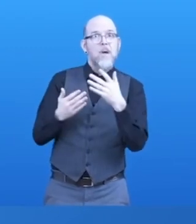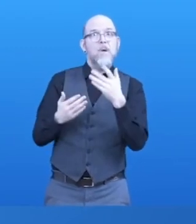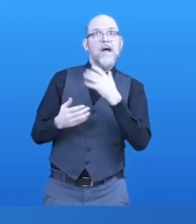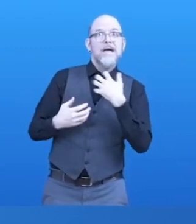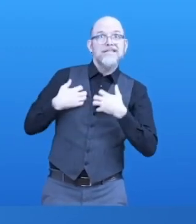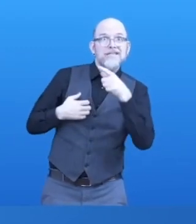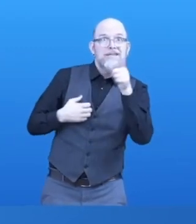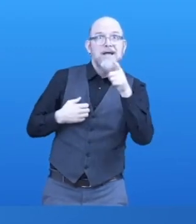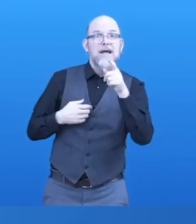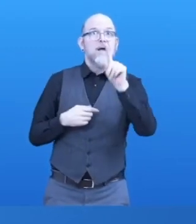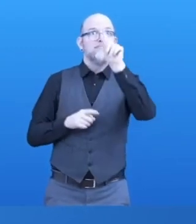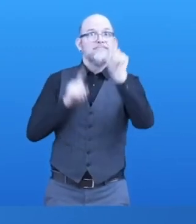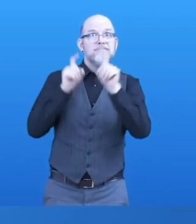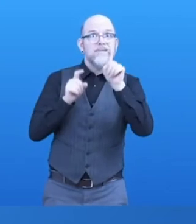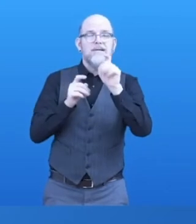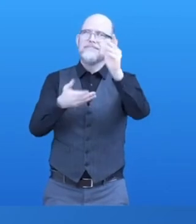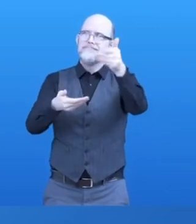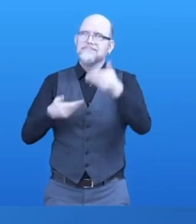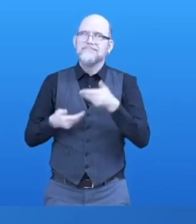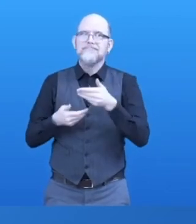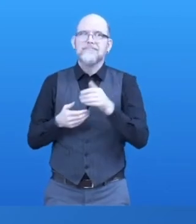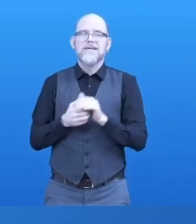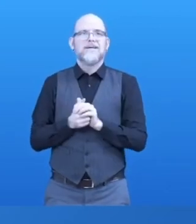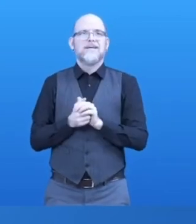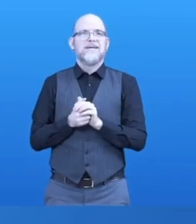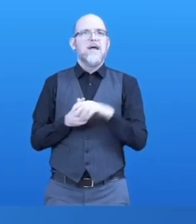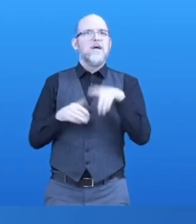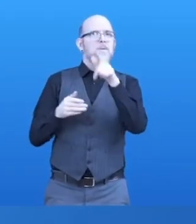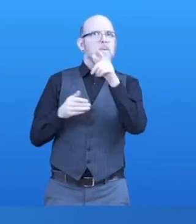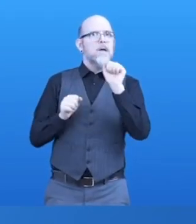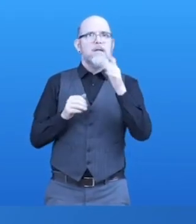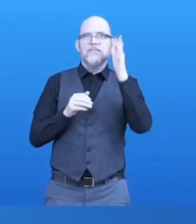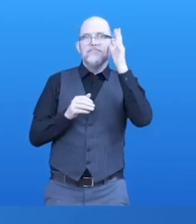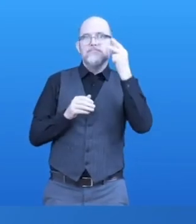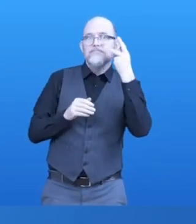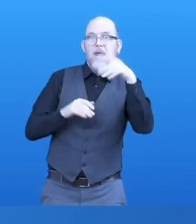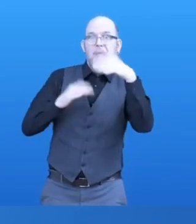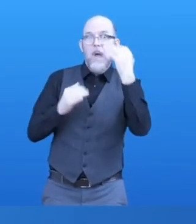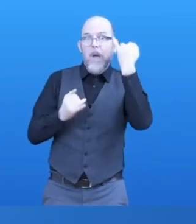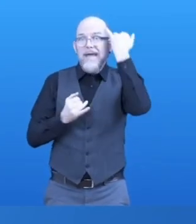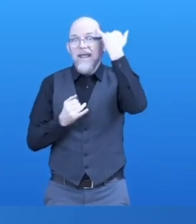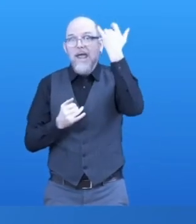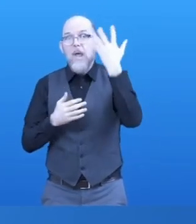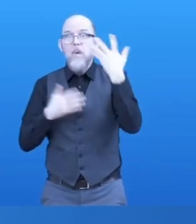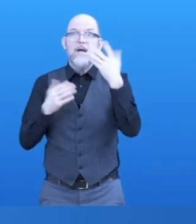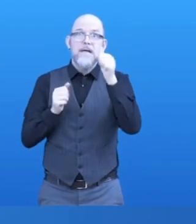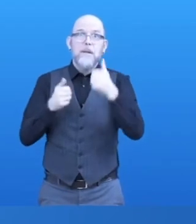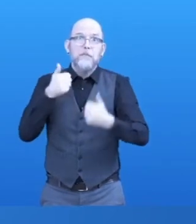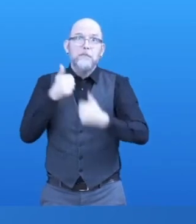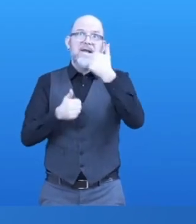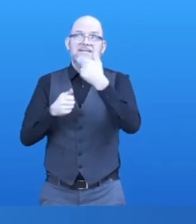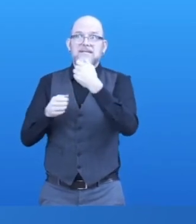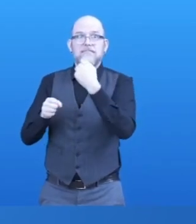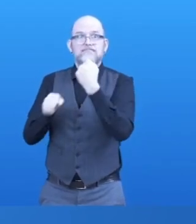to write me an email. We are always looking for cooperation, ideas for improved functionality or